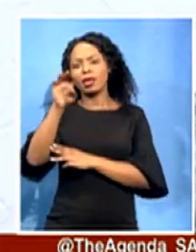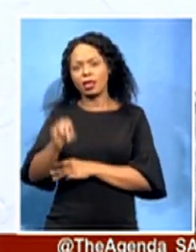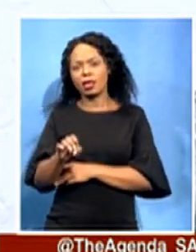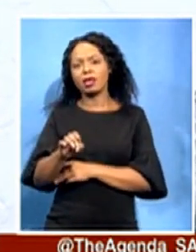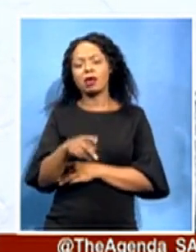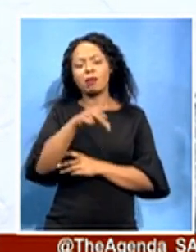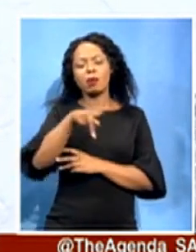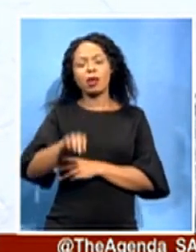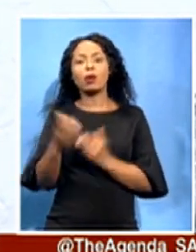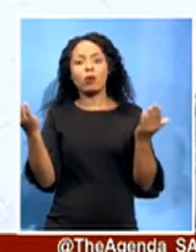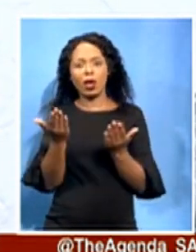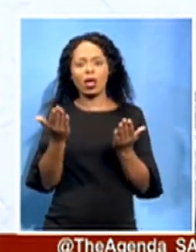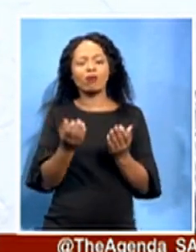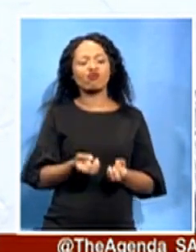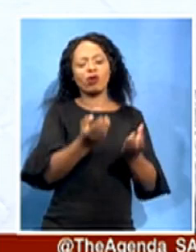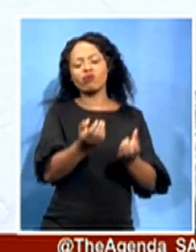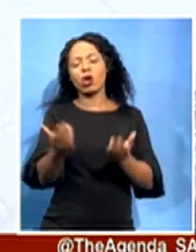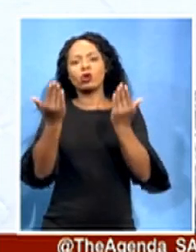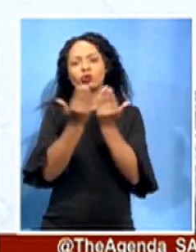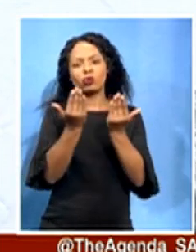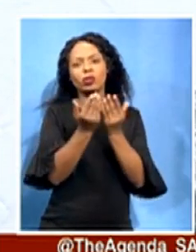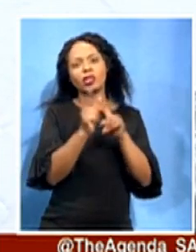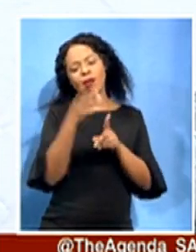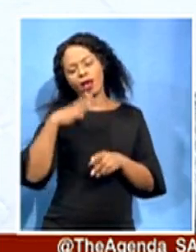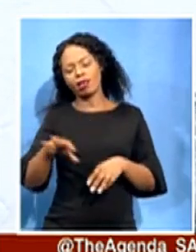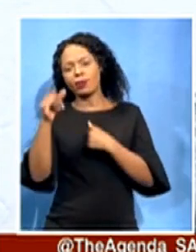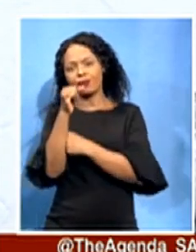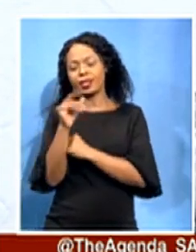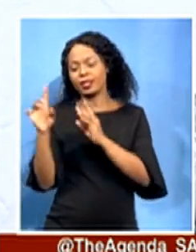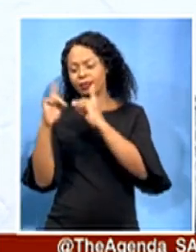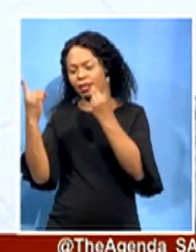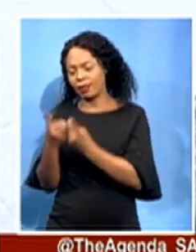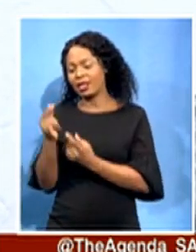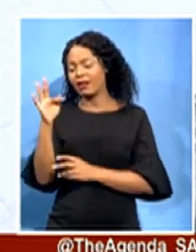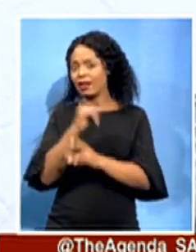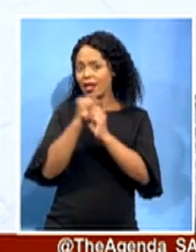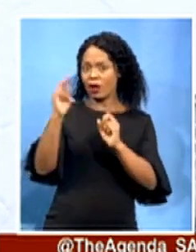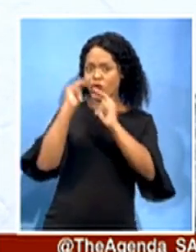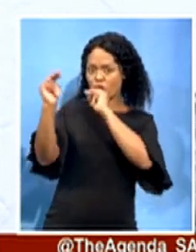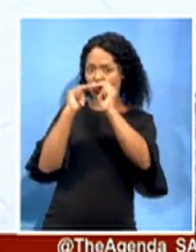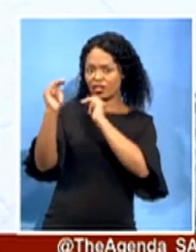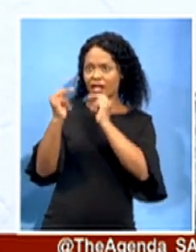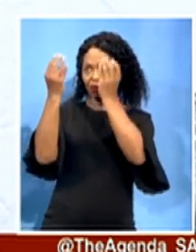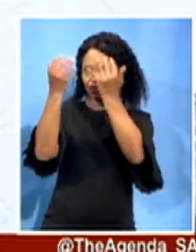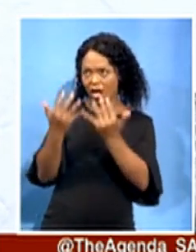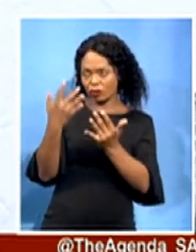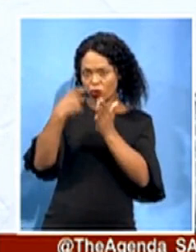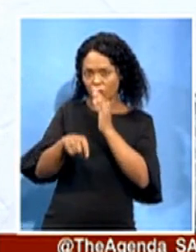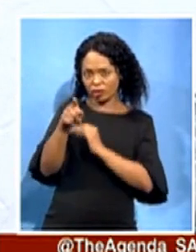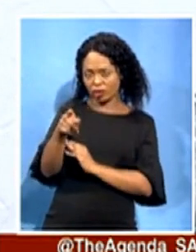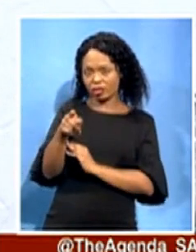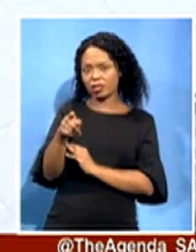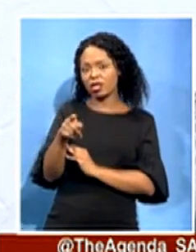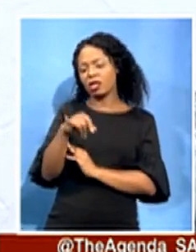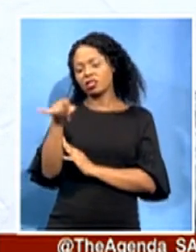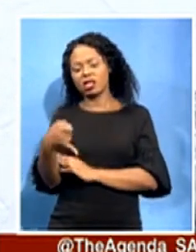The report says had the department not negotiated the prices and paid at maximum prices as prescribed by